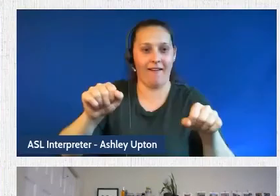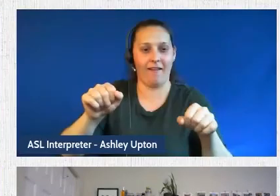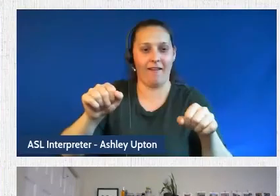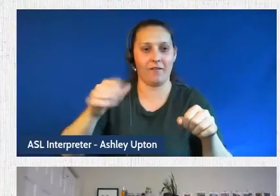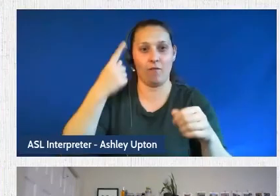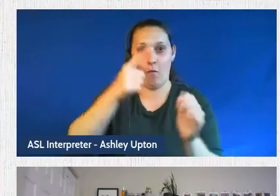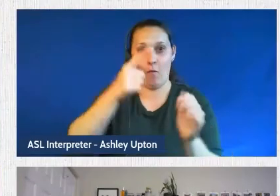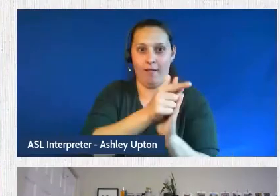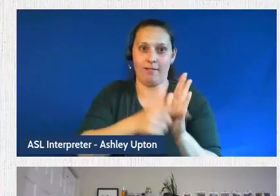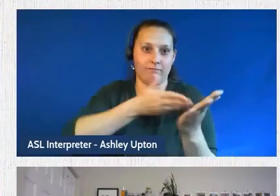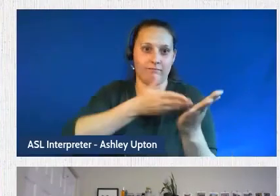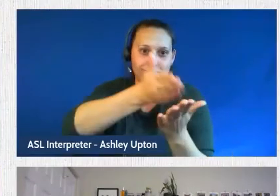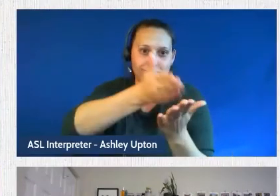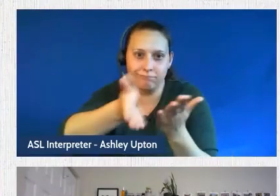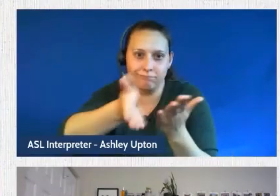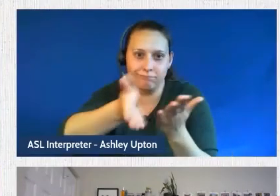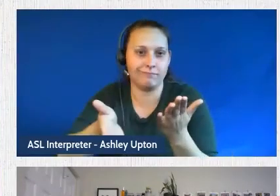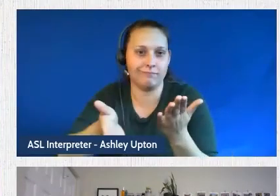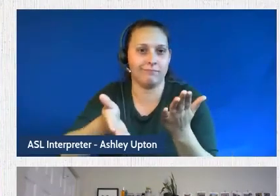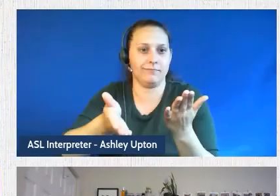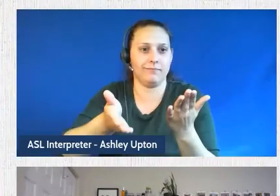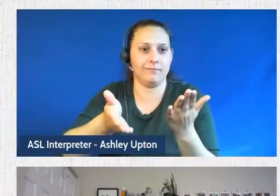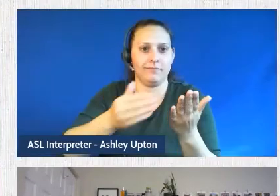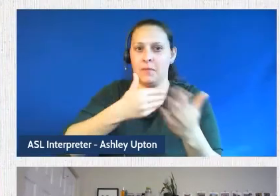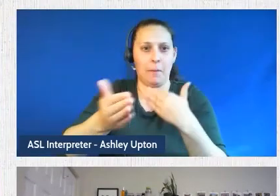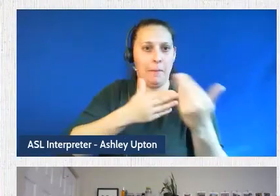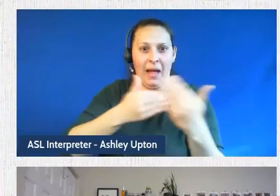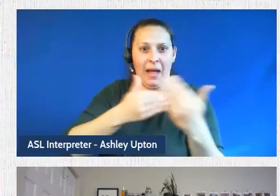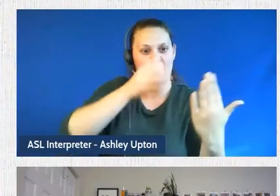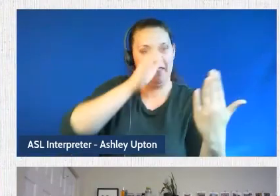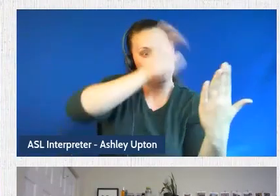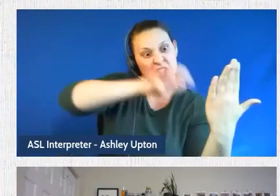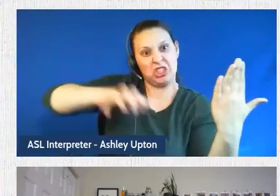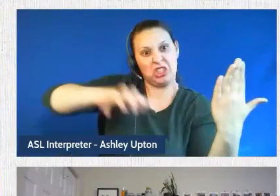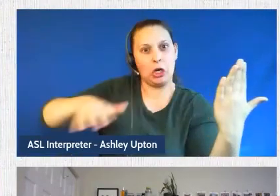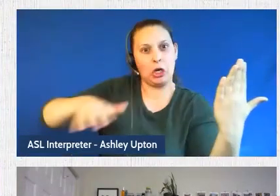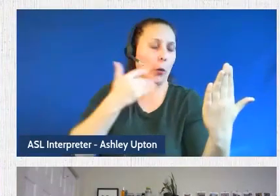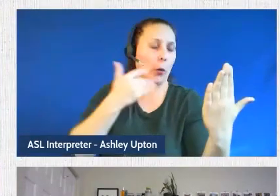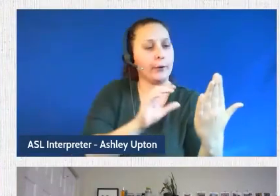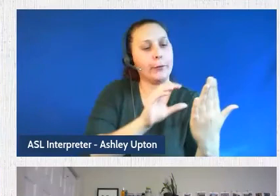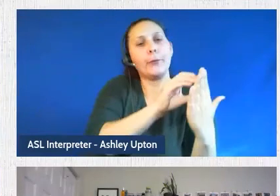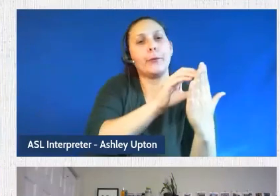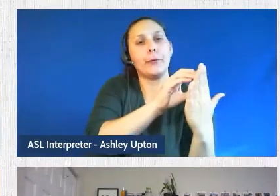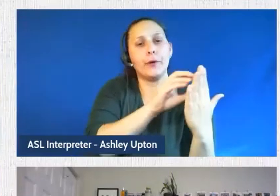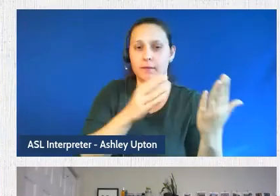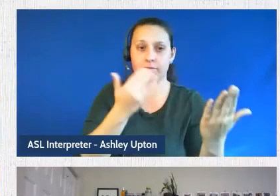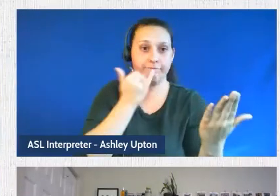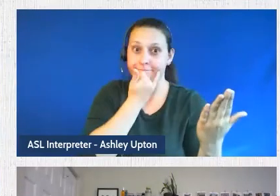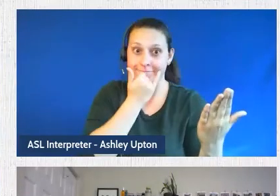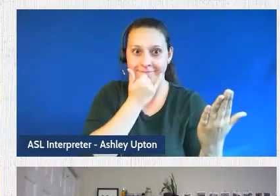not have to worry about the length of the document as much. So that alone is going to open up lots and lots of doors.